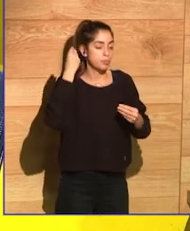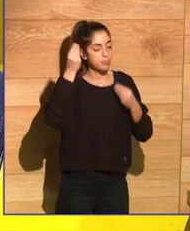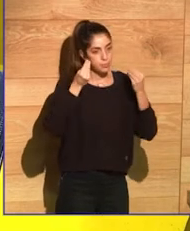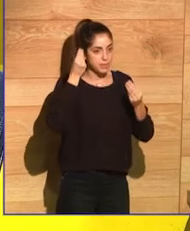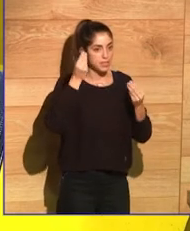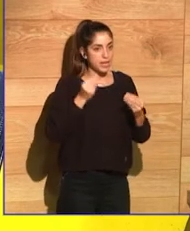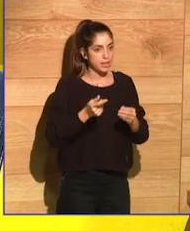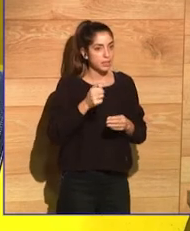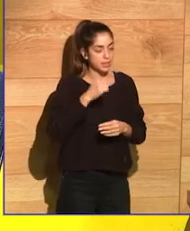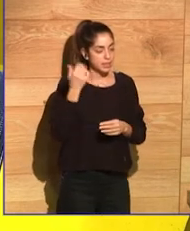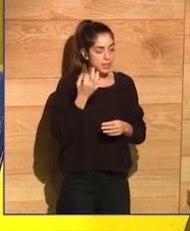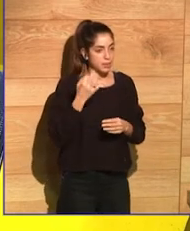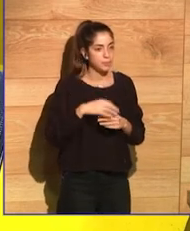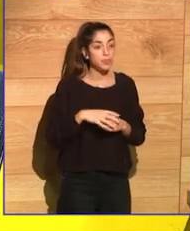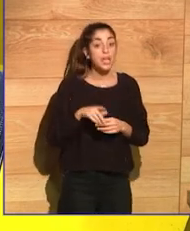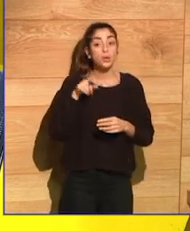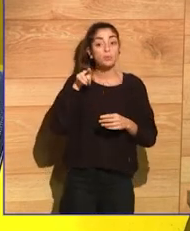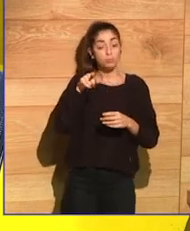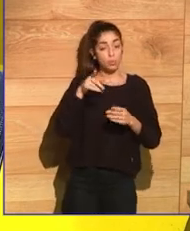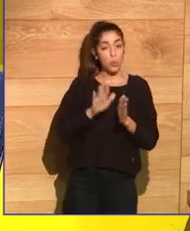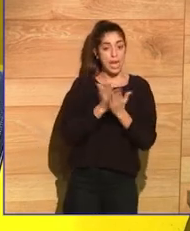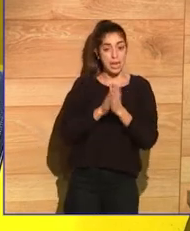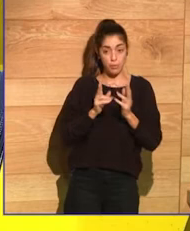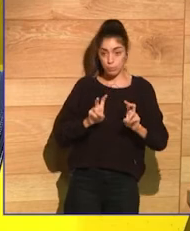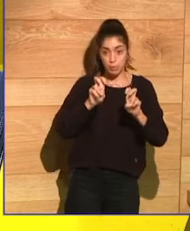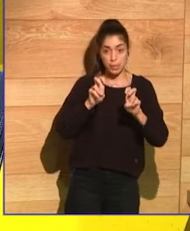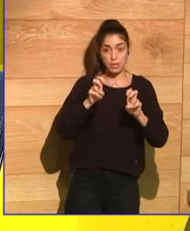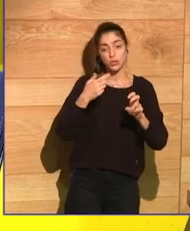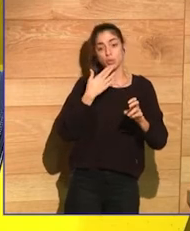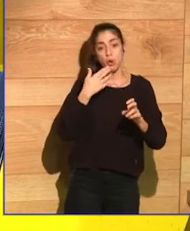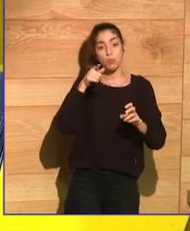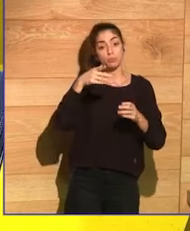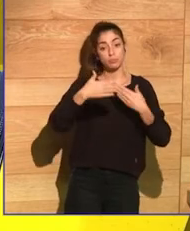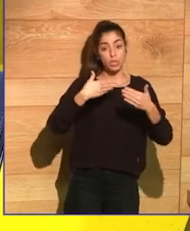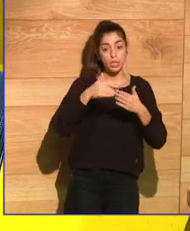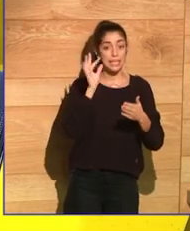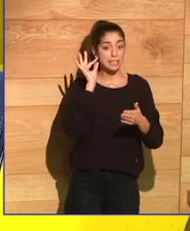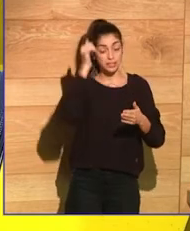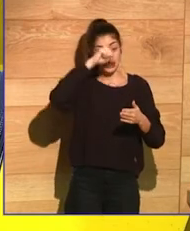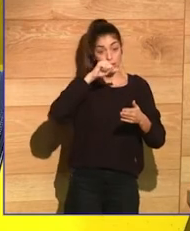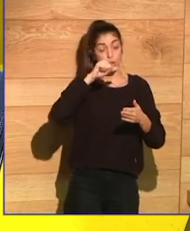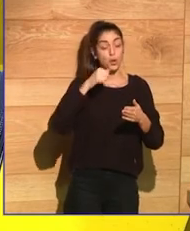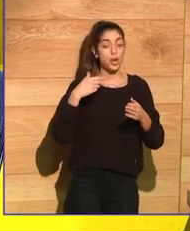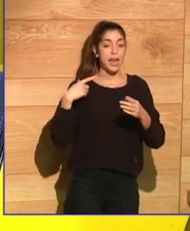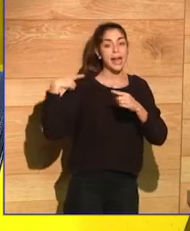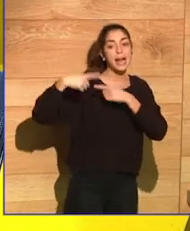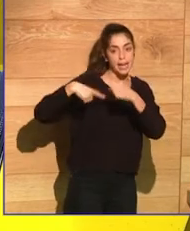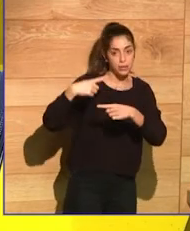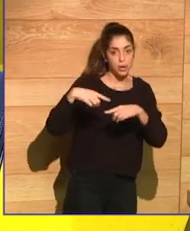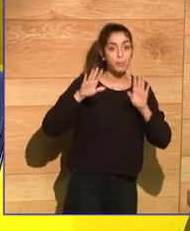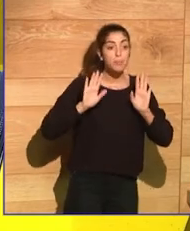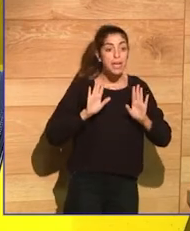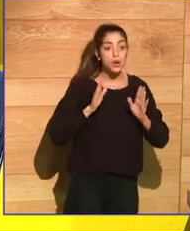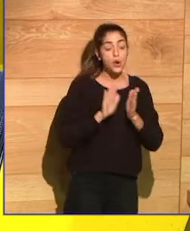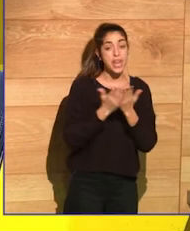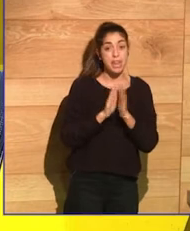When your first novels were published, you were labeled as a generational writer. However, time